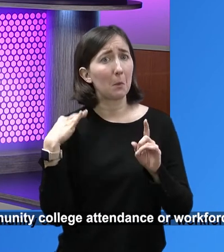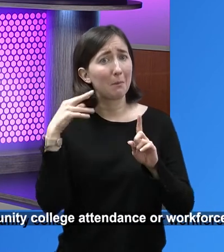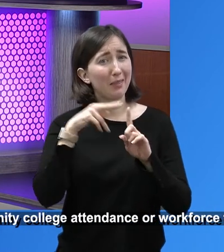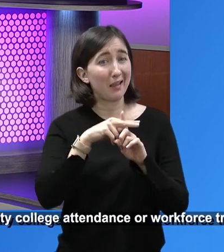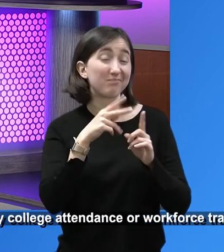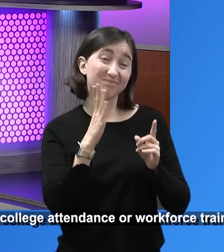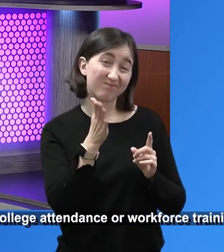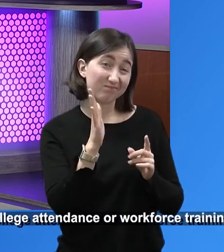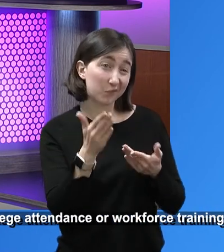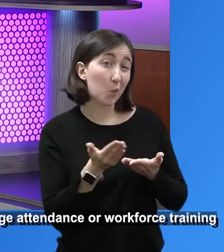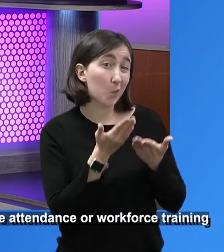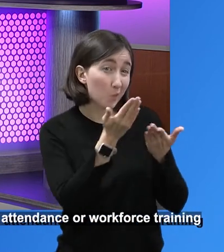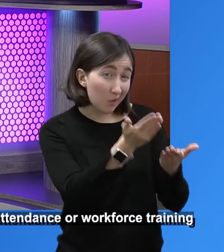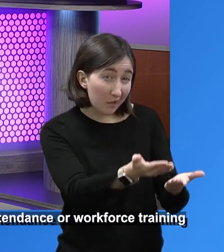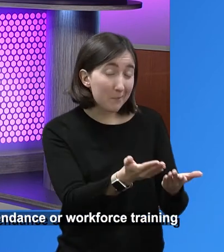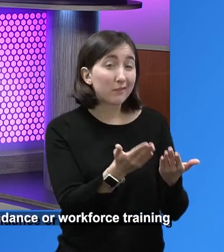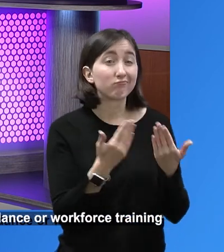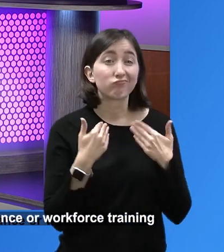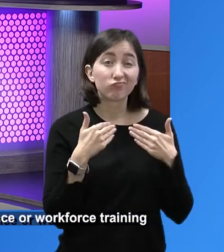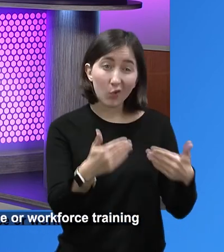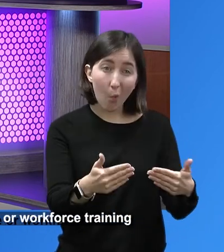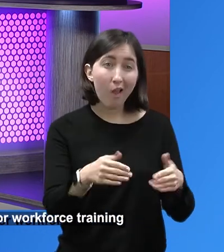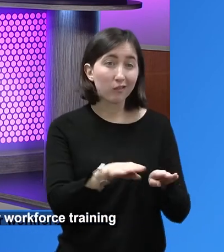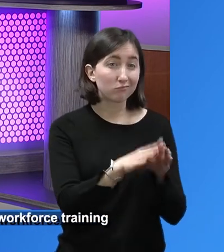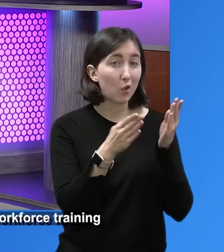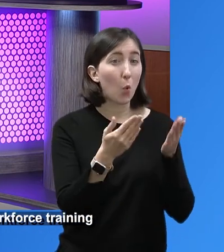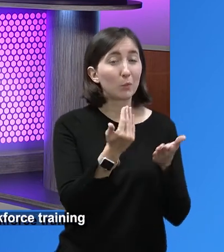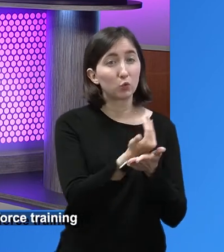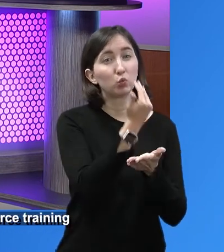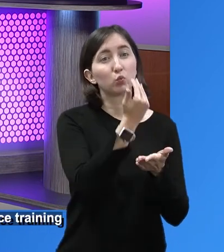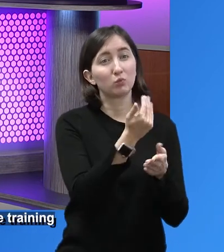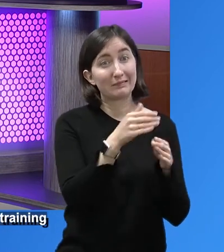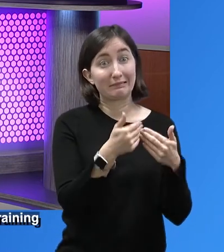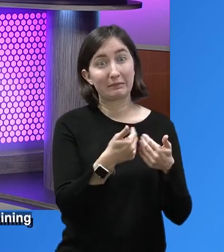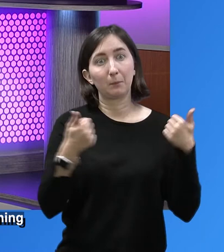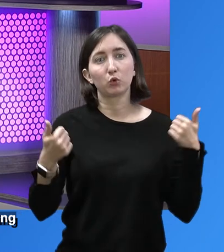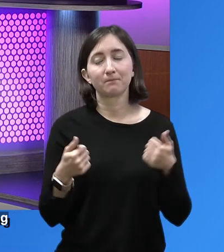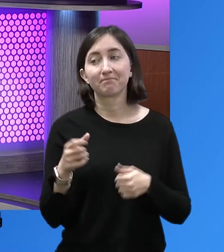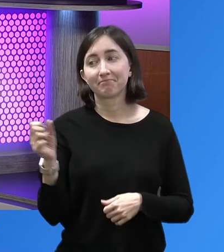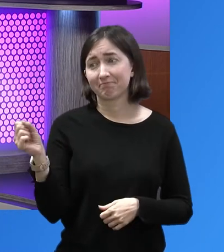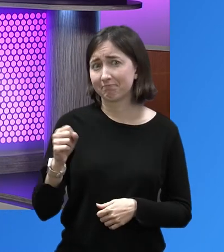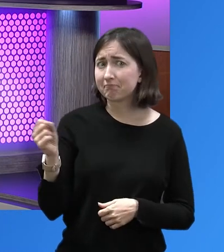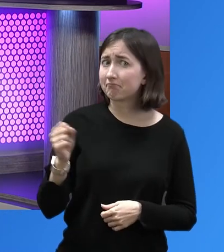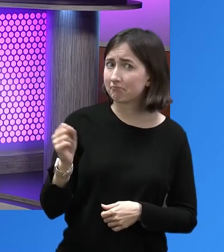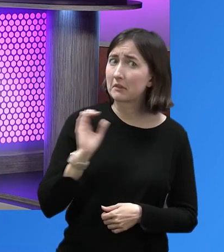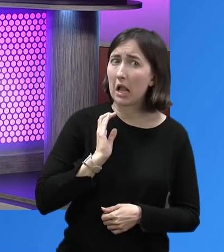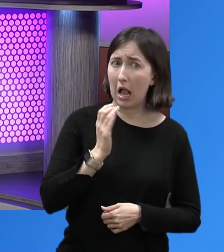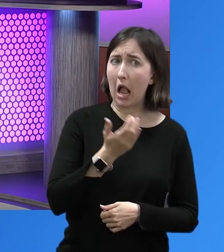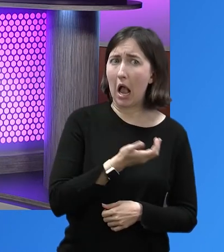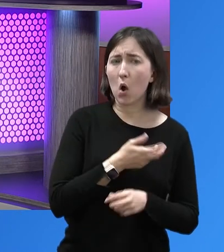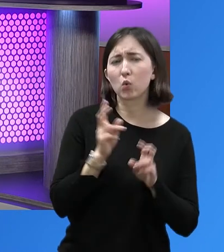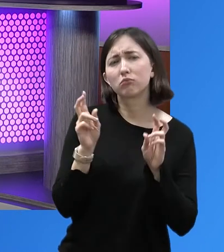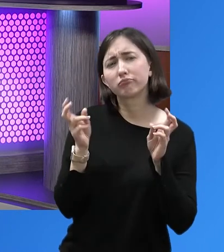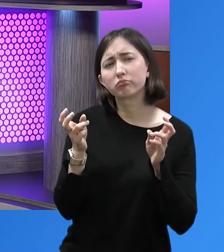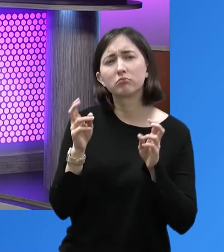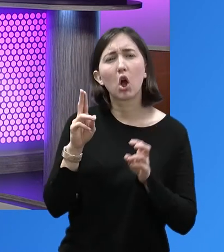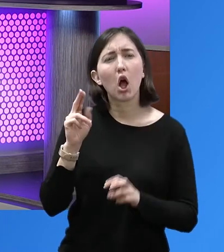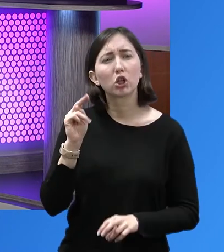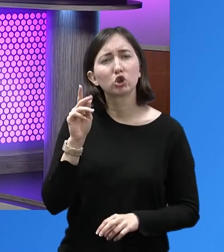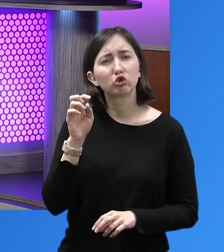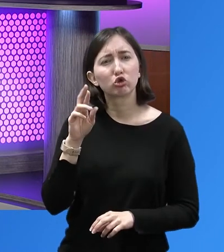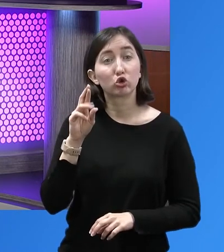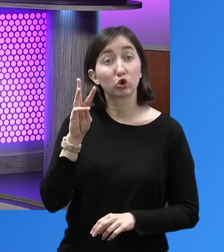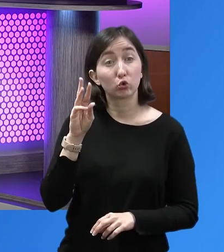can, but we're going to recommend that you open one up. Yeah, because in a lot of our underwriting, we actually do ask you for your